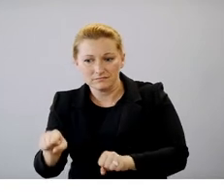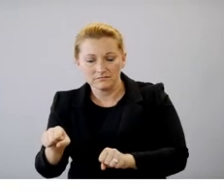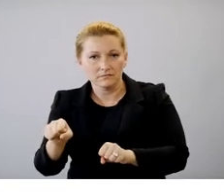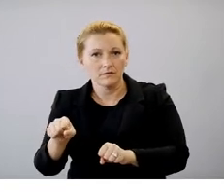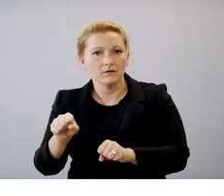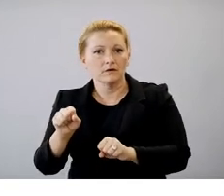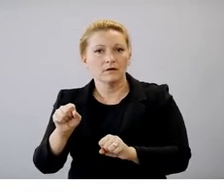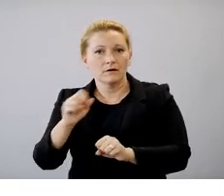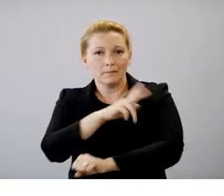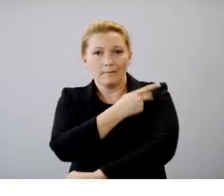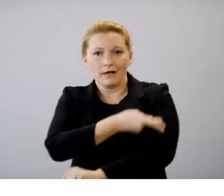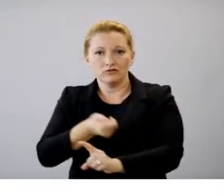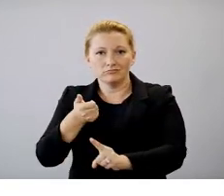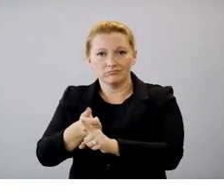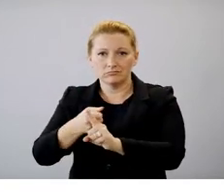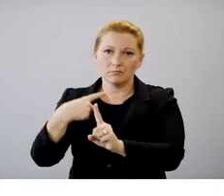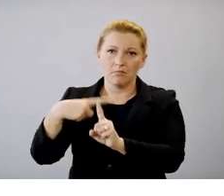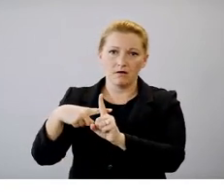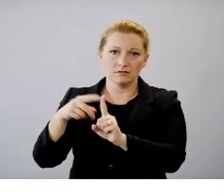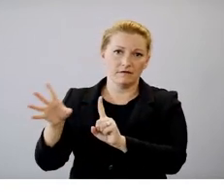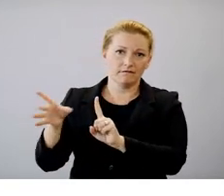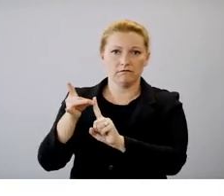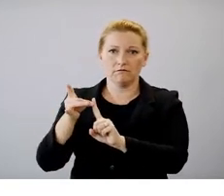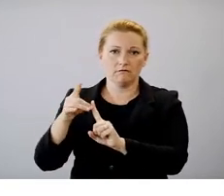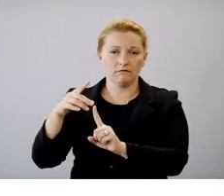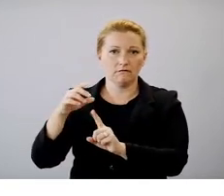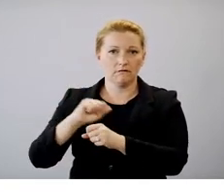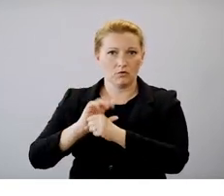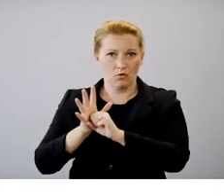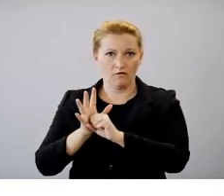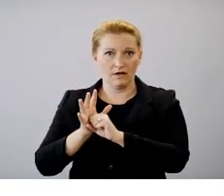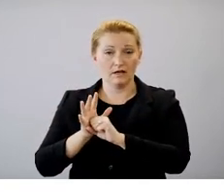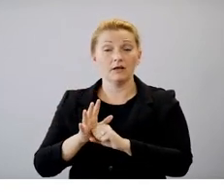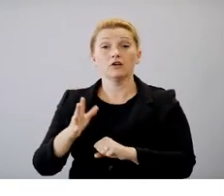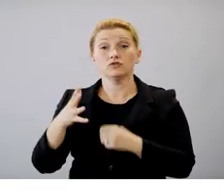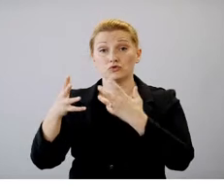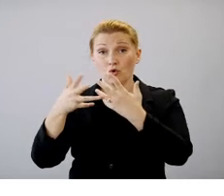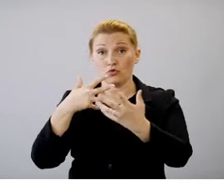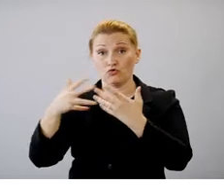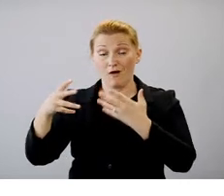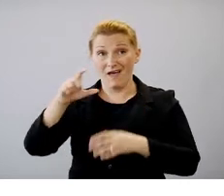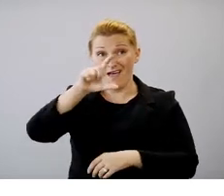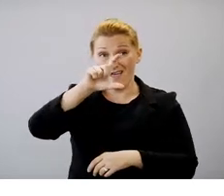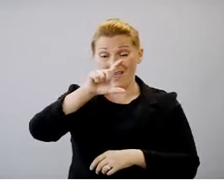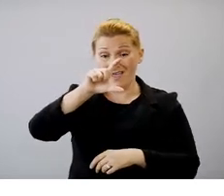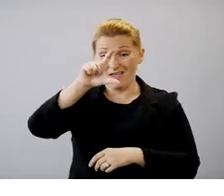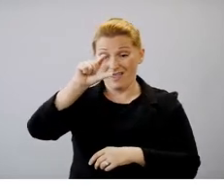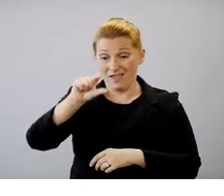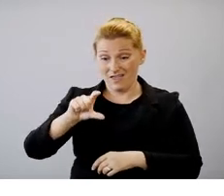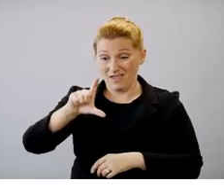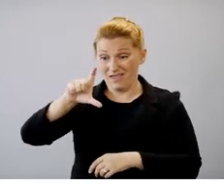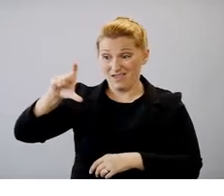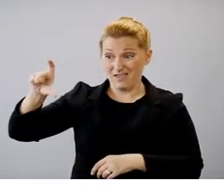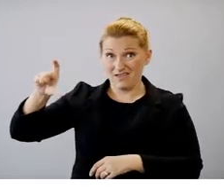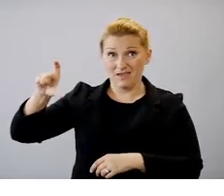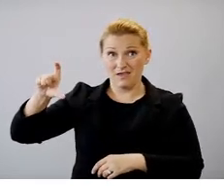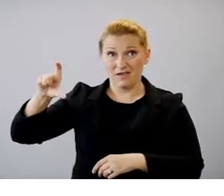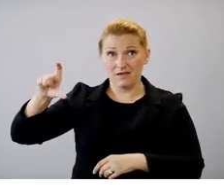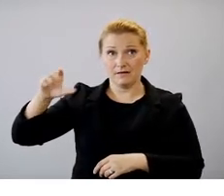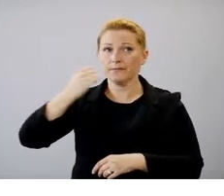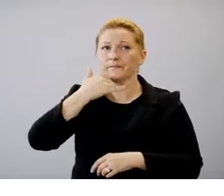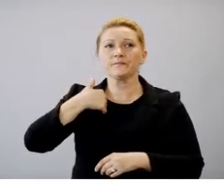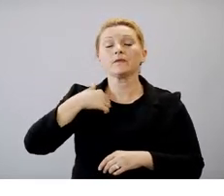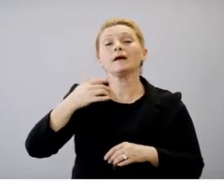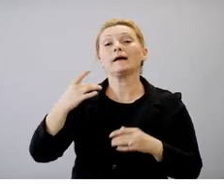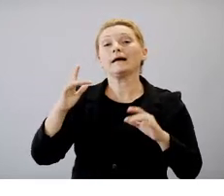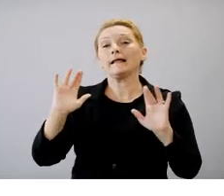COVID patients. So if you look, the light gray at the very top are available beds, the dark gray are beds that are in use by